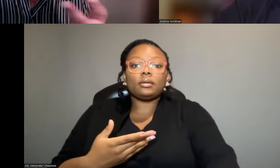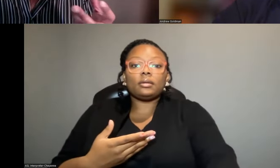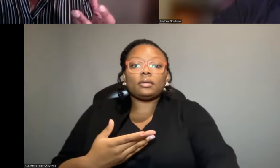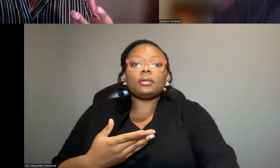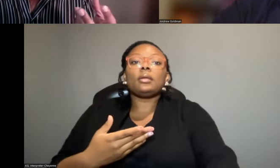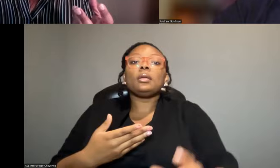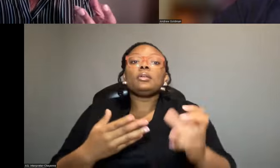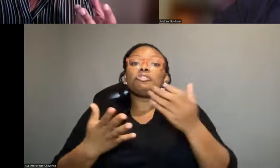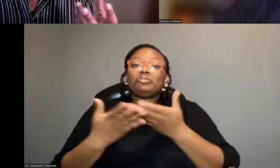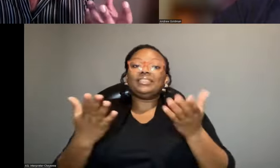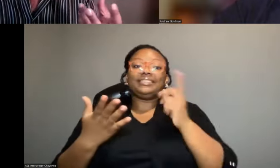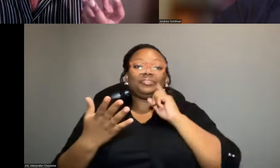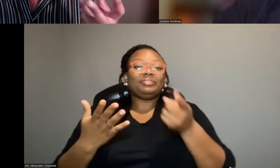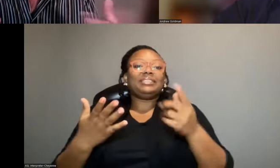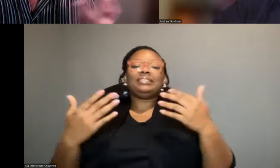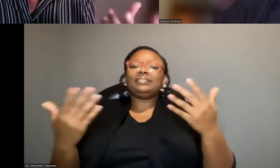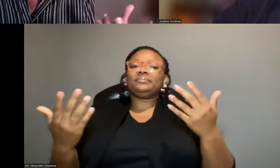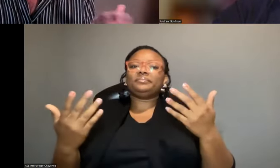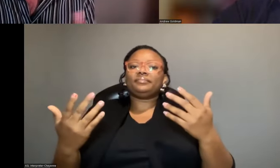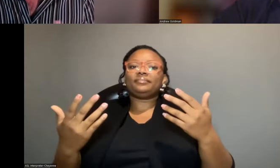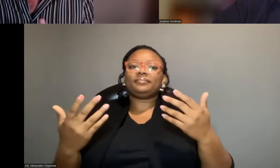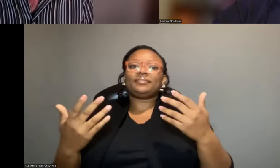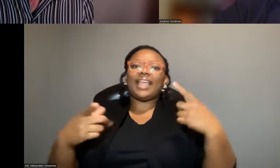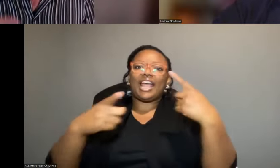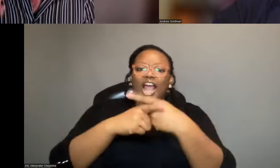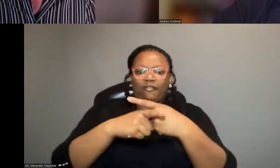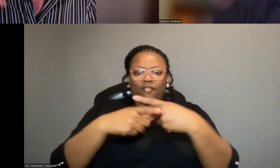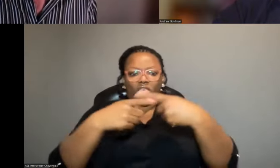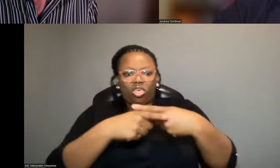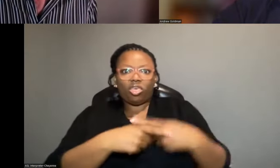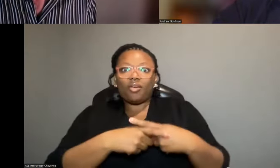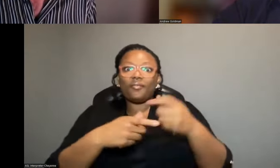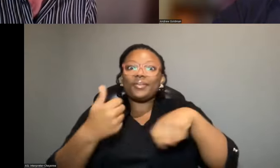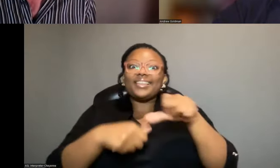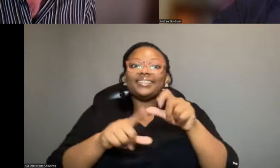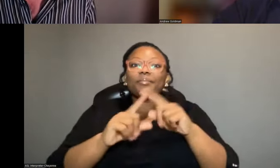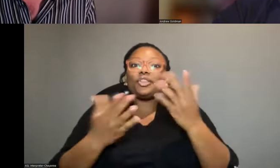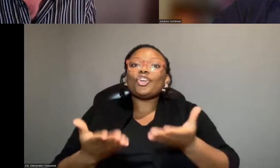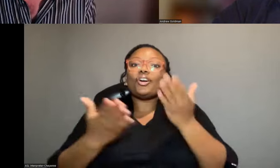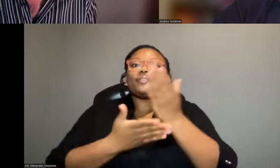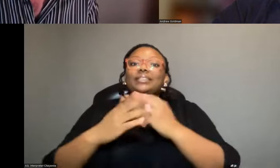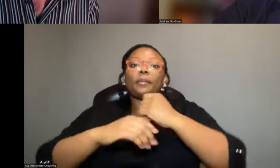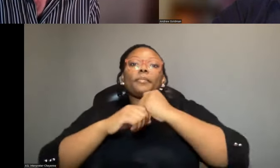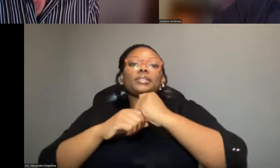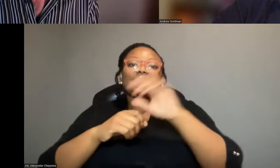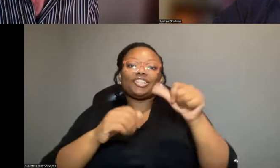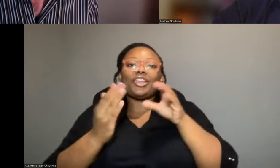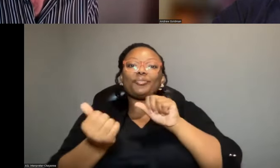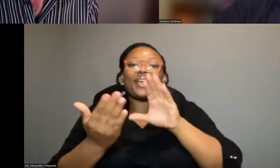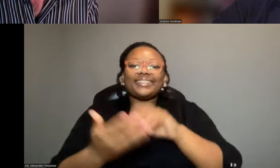These things are sort of in conflict with each other, of course, but they do offer some protection in another way.